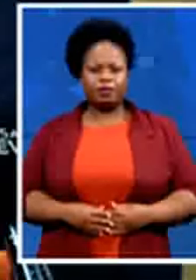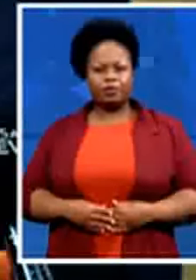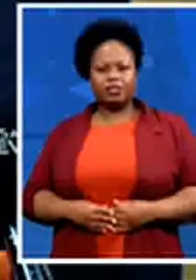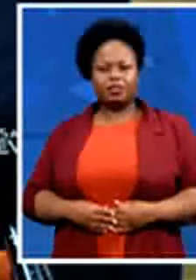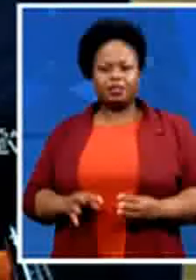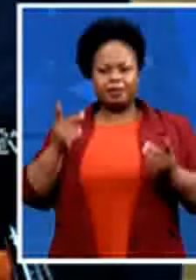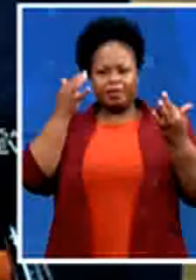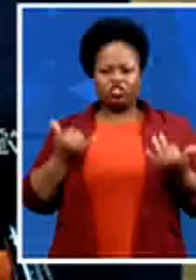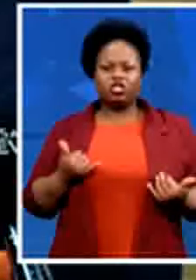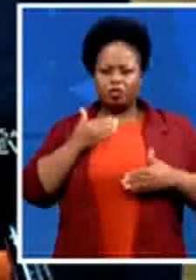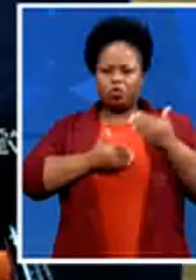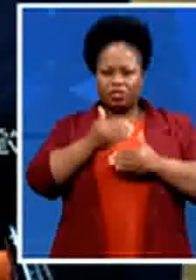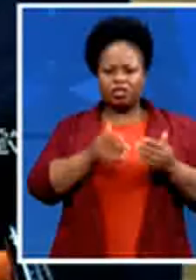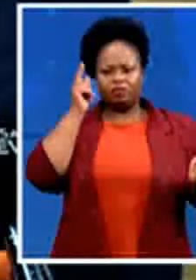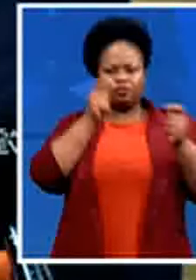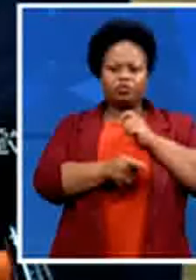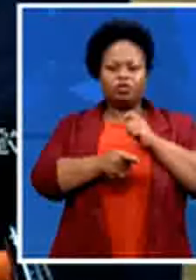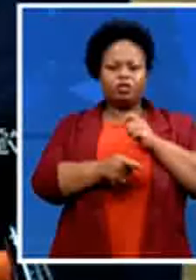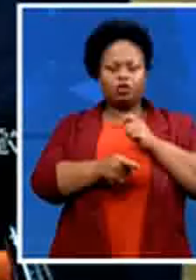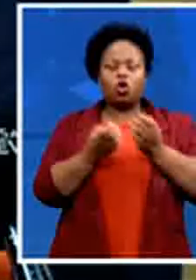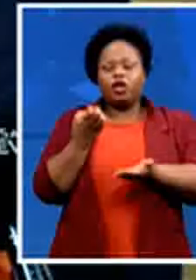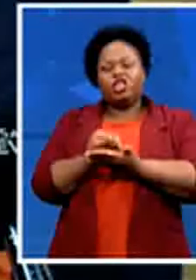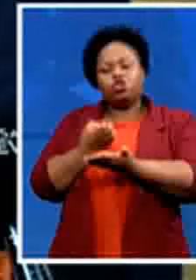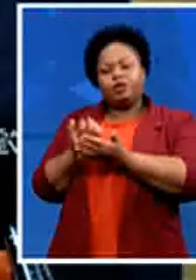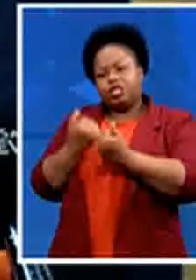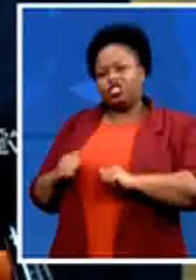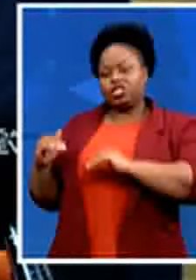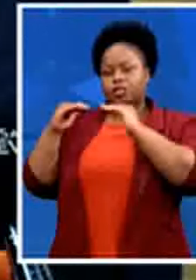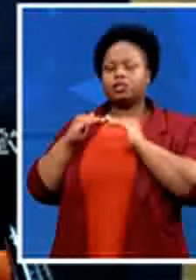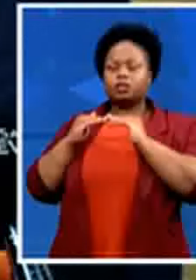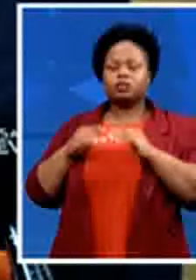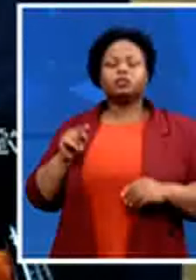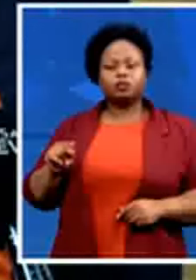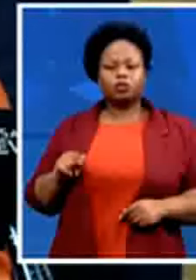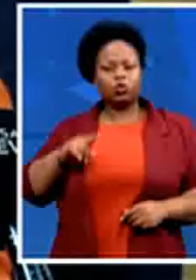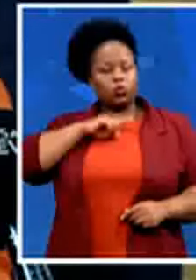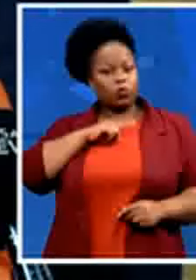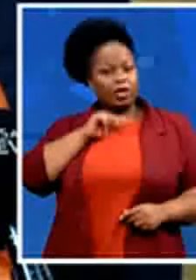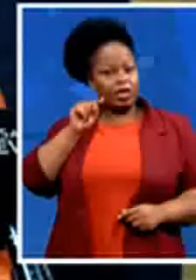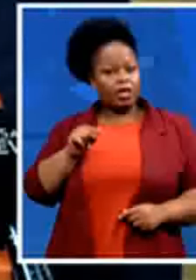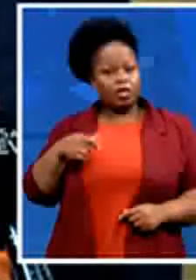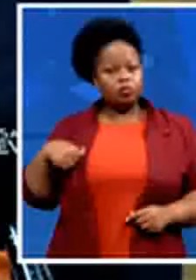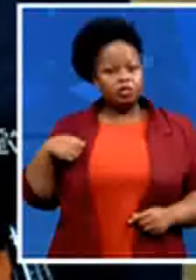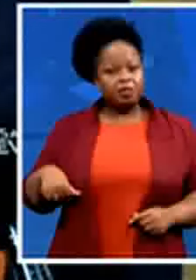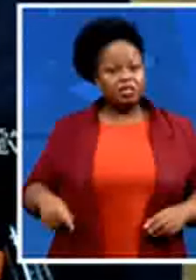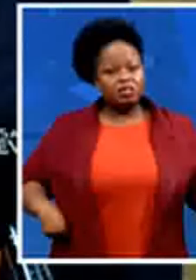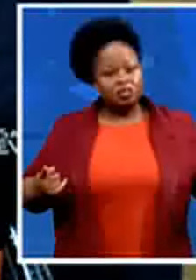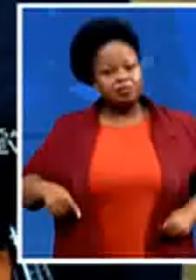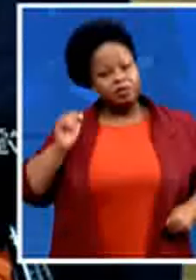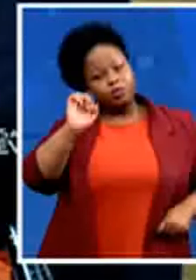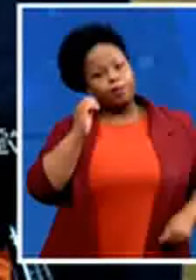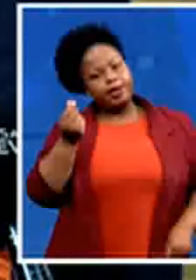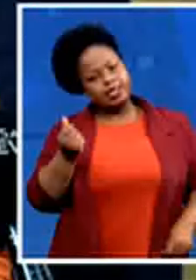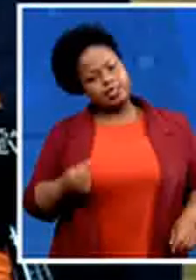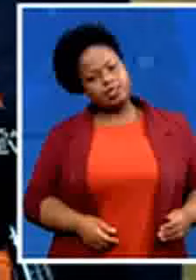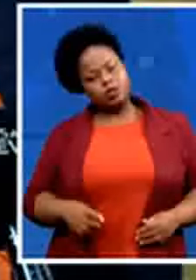um because a municipality is spending your money it's your money that you pay for rates